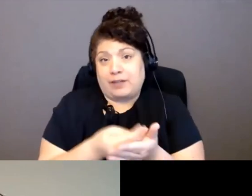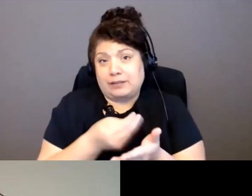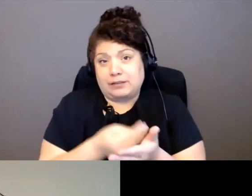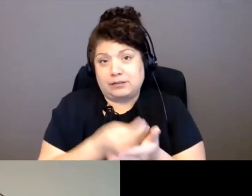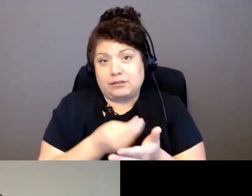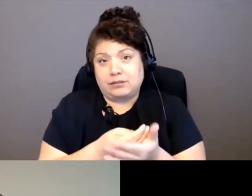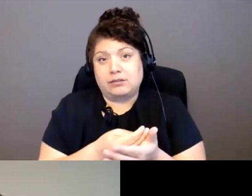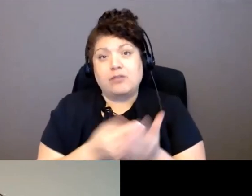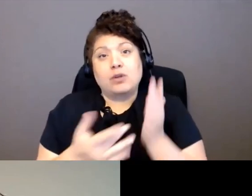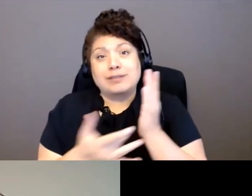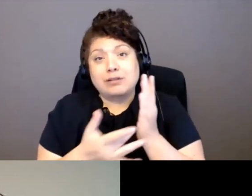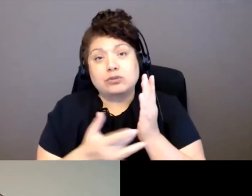so remote that they, they don't have.